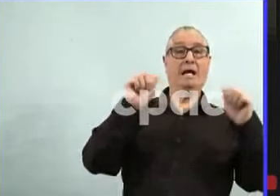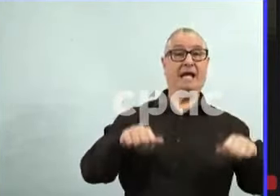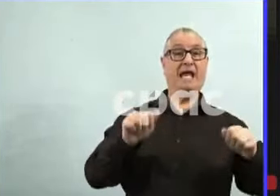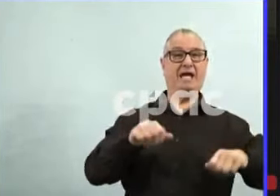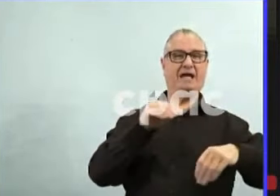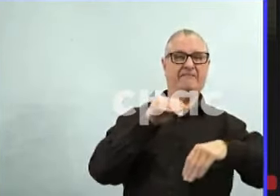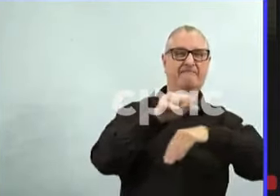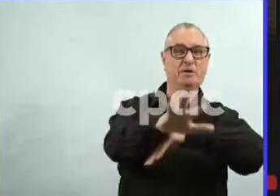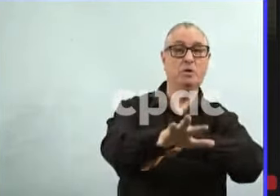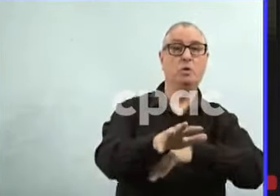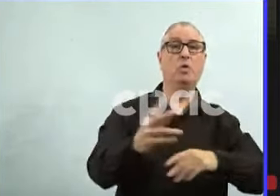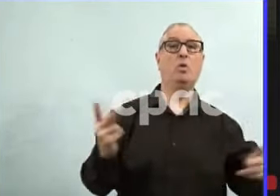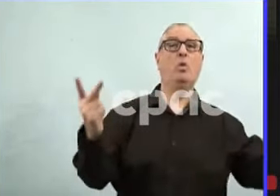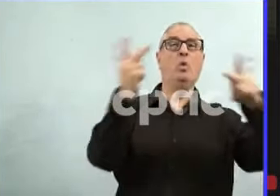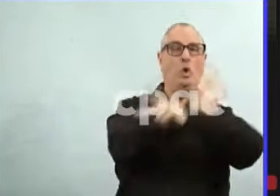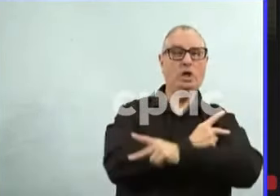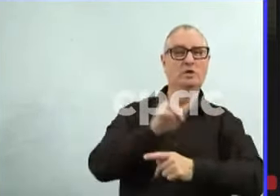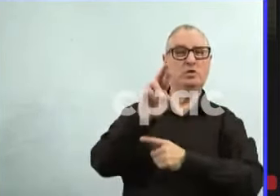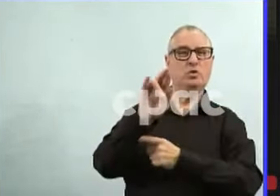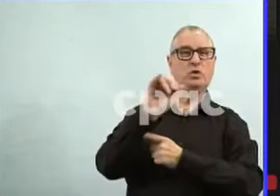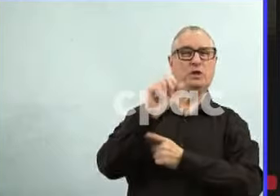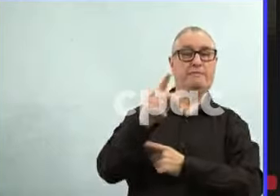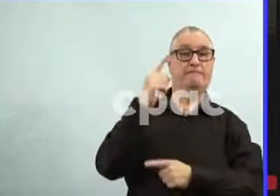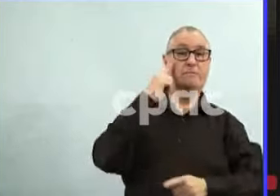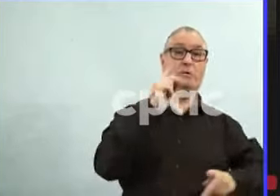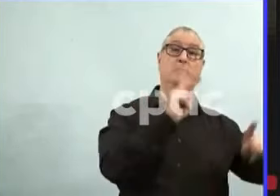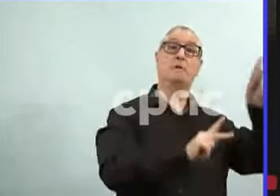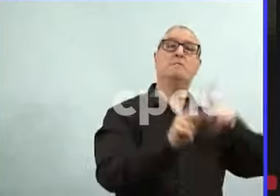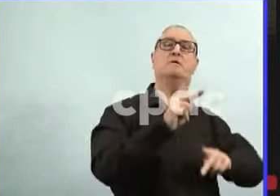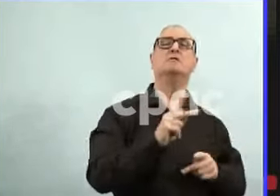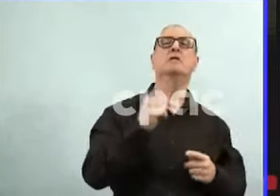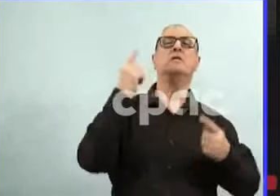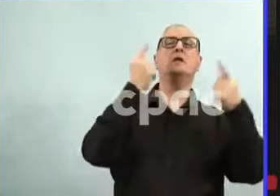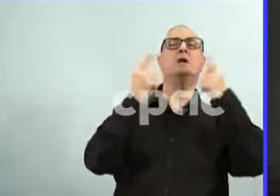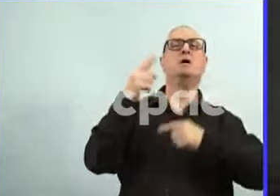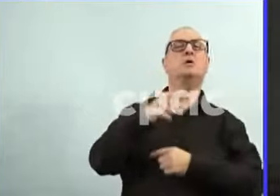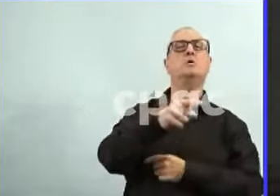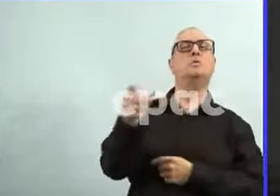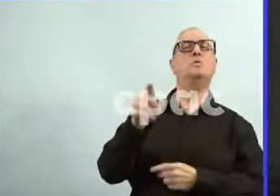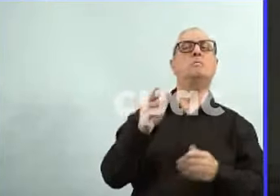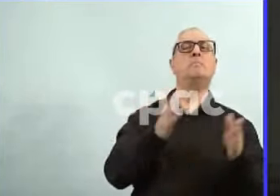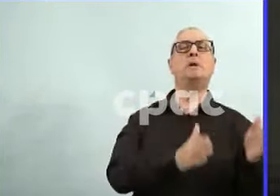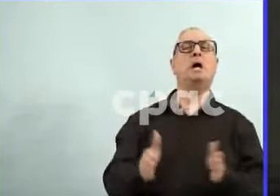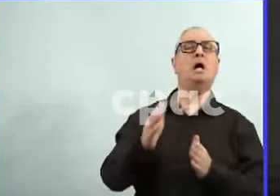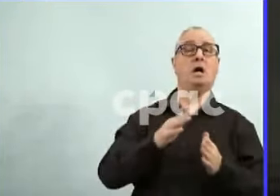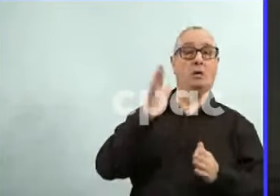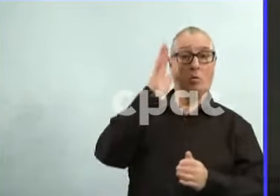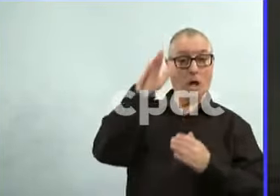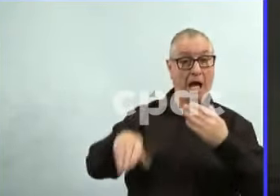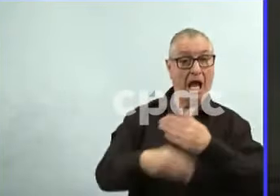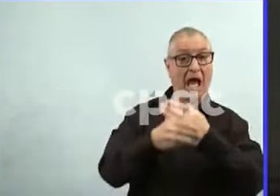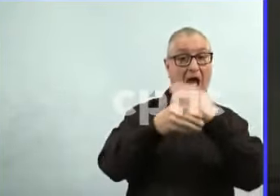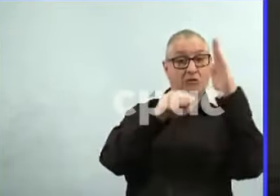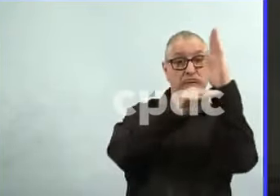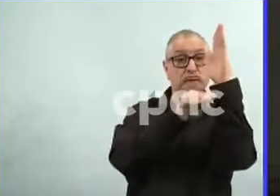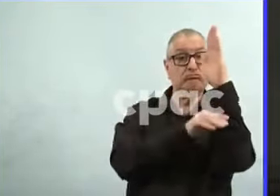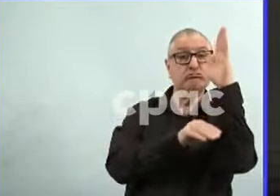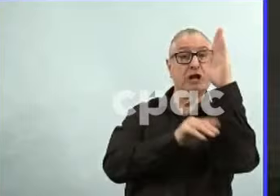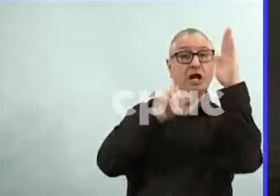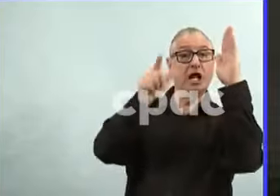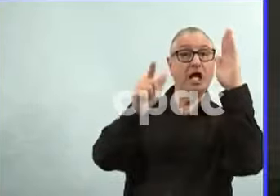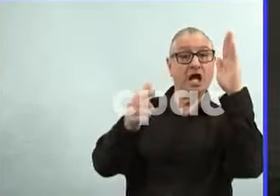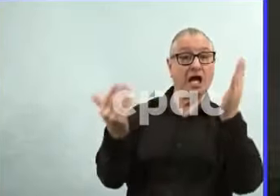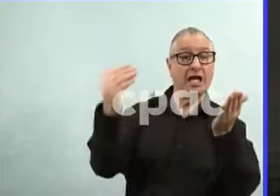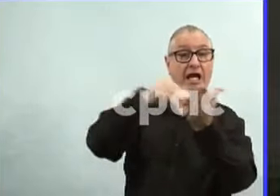are you rethinking any restrictions if they're ever needed again? So, first, I think we have to transition out of the restrictions we're in.